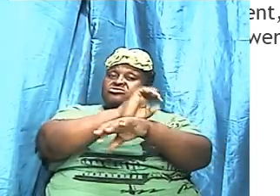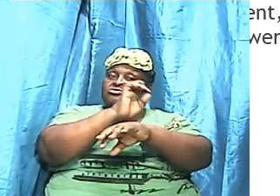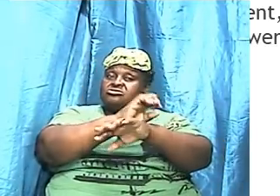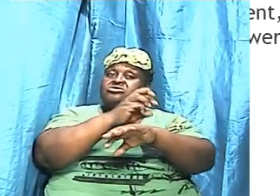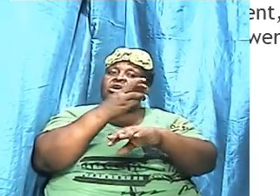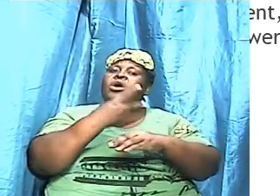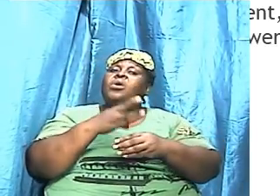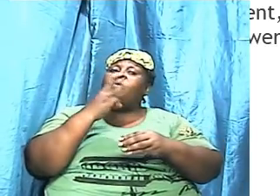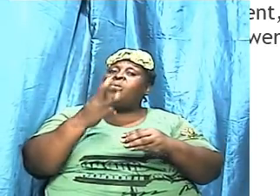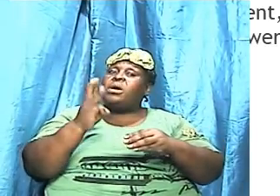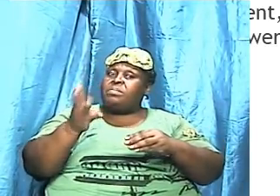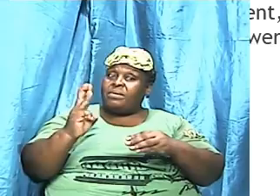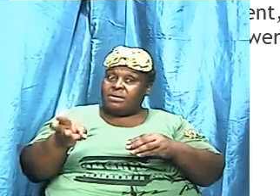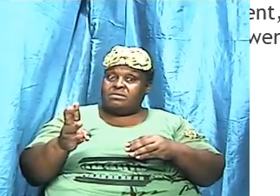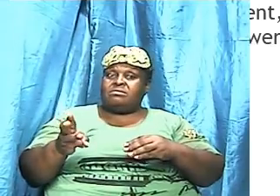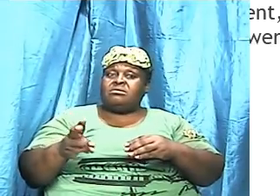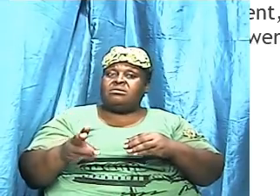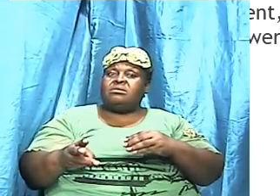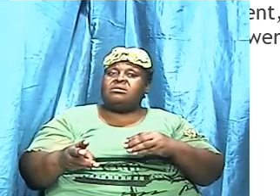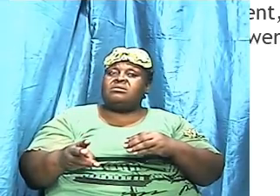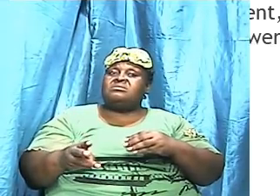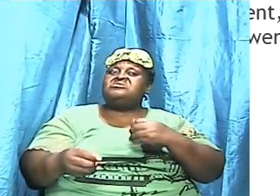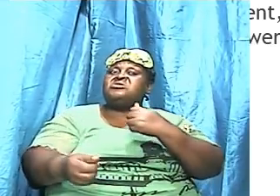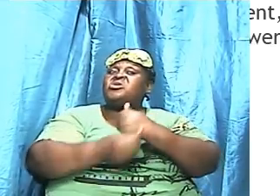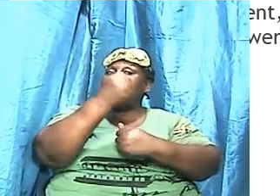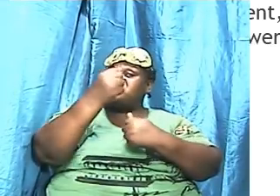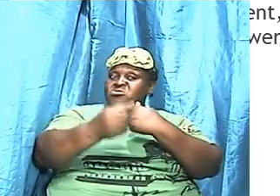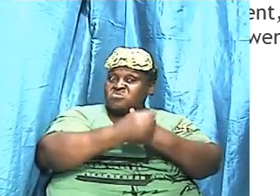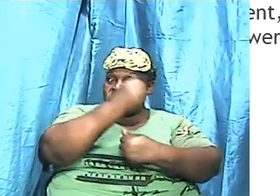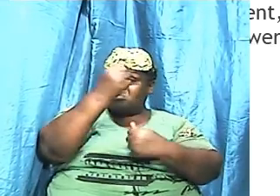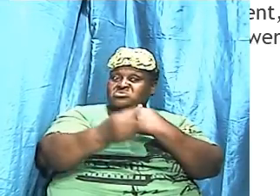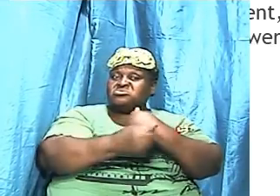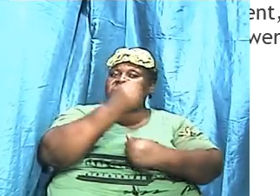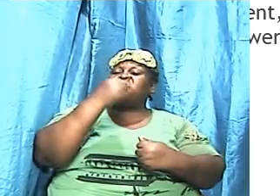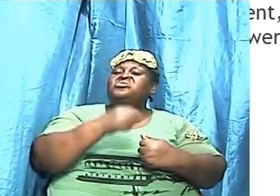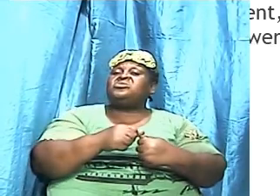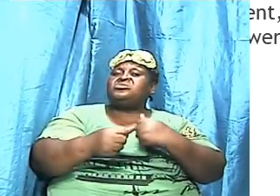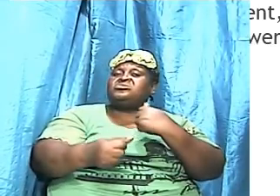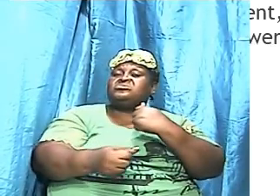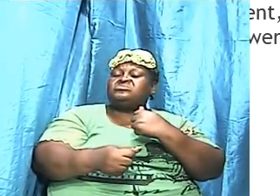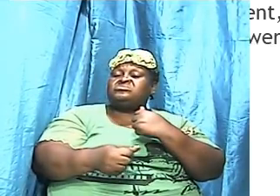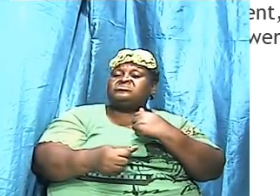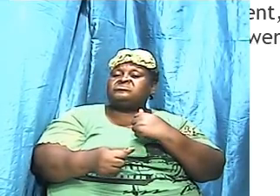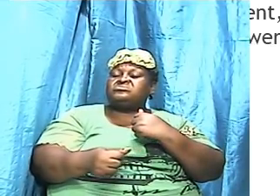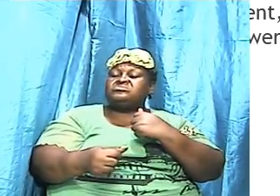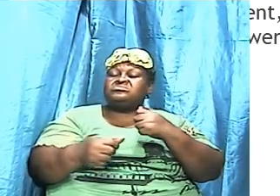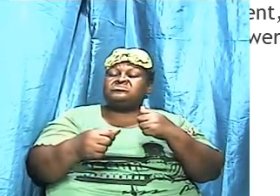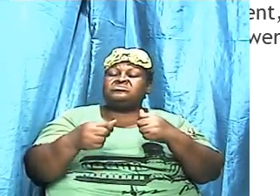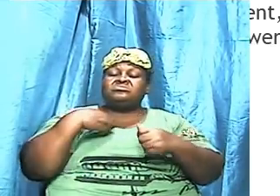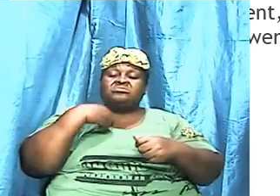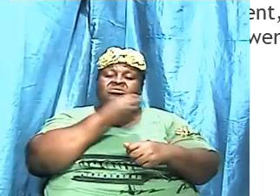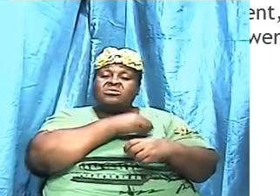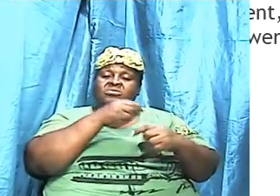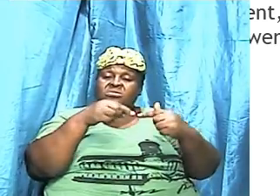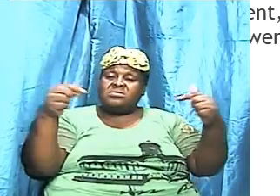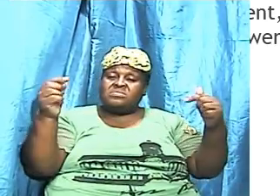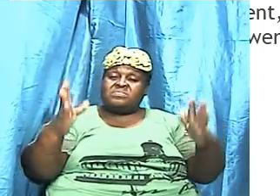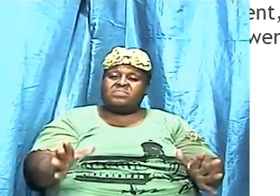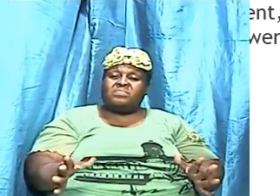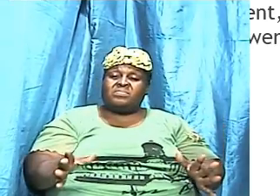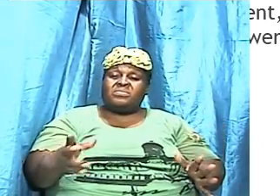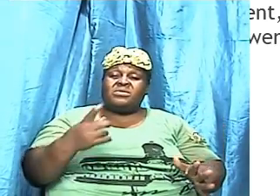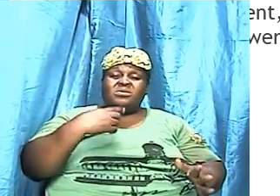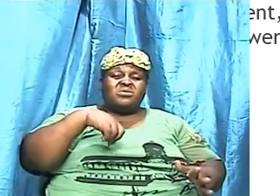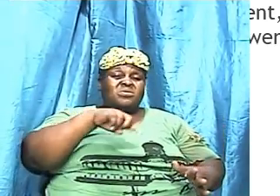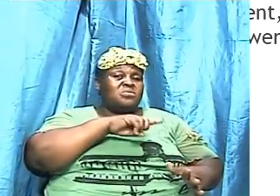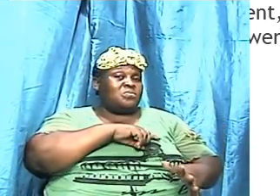brutal against our enemy. And we cannot and must not